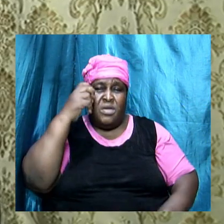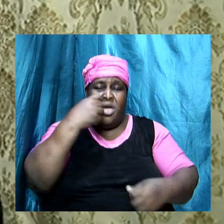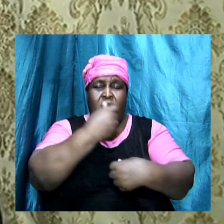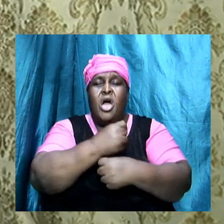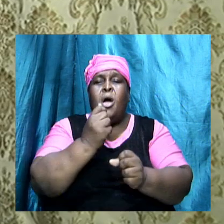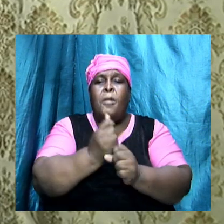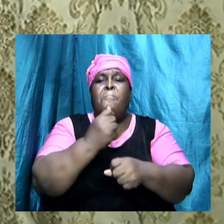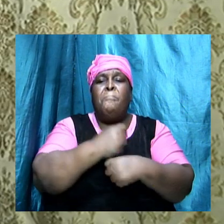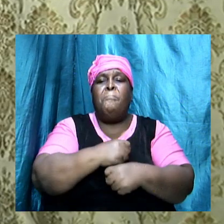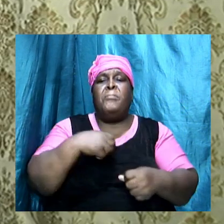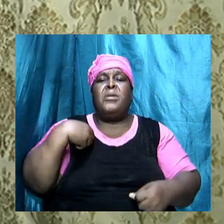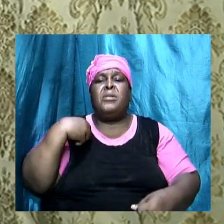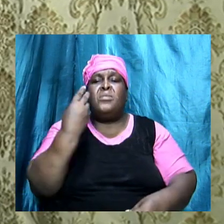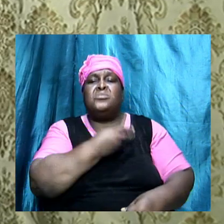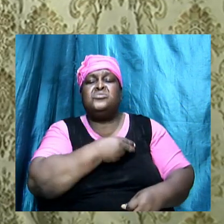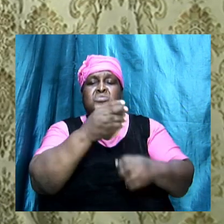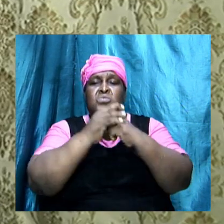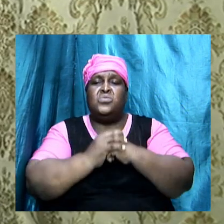worship their God.